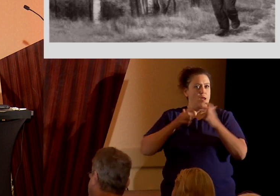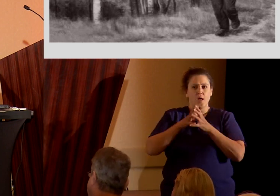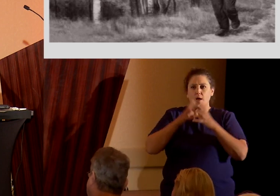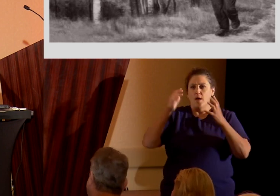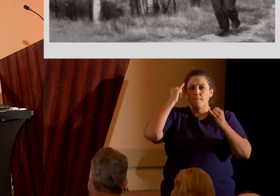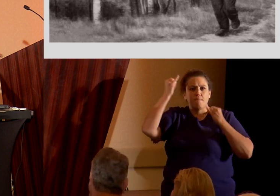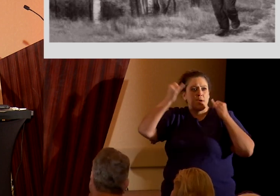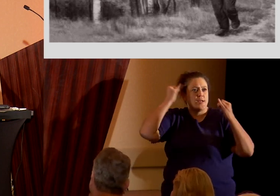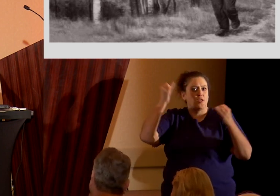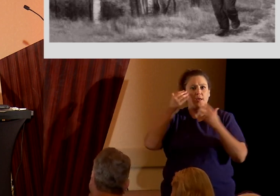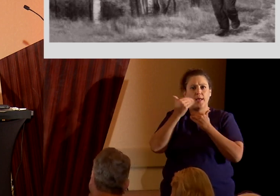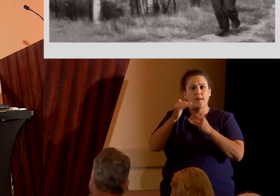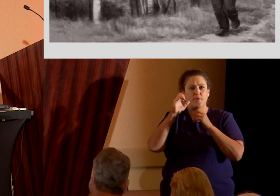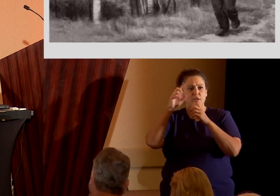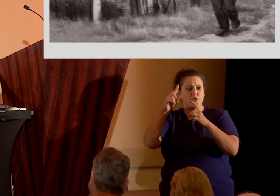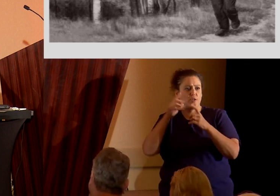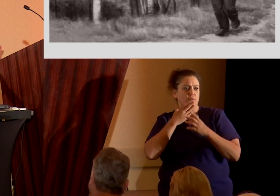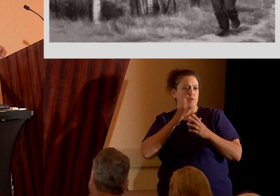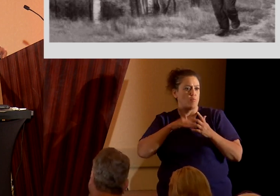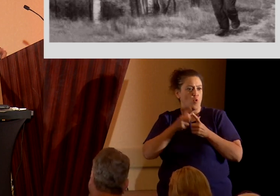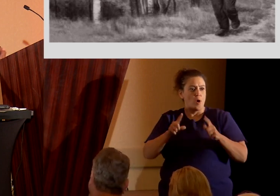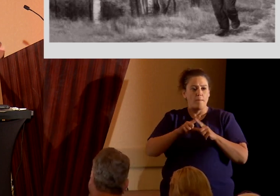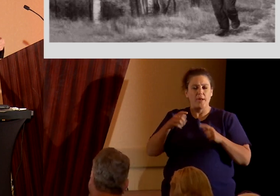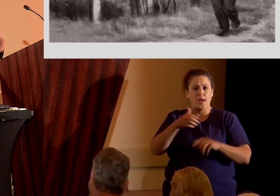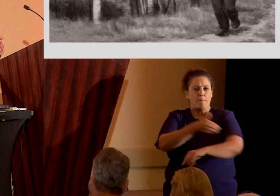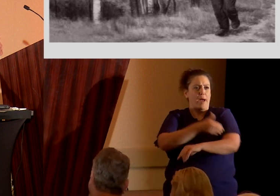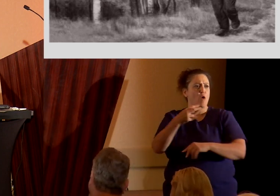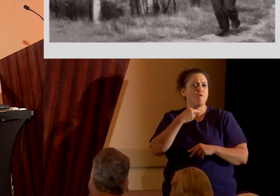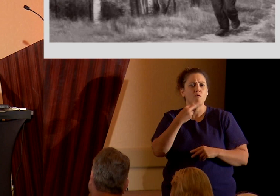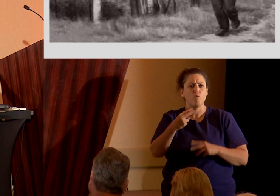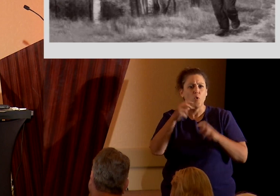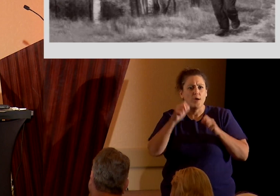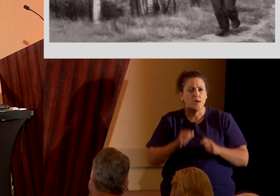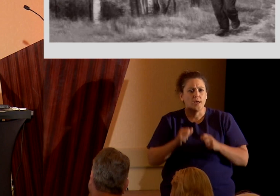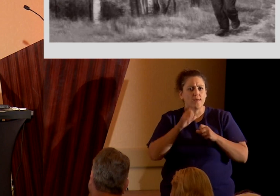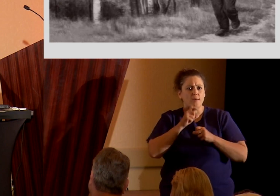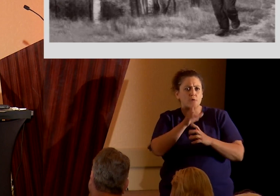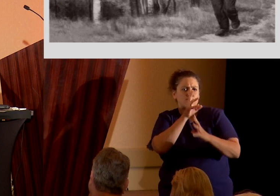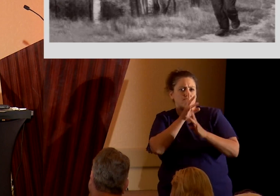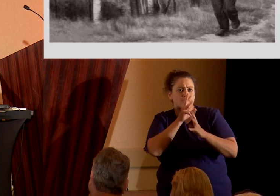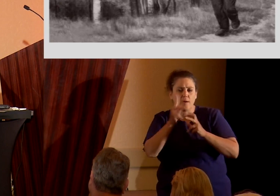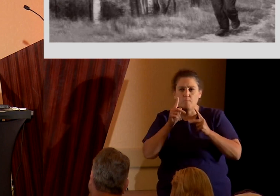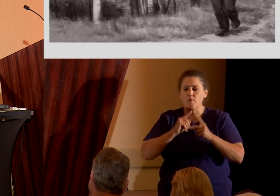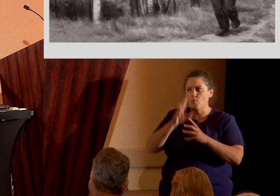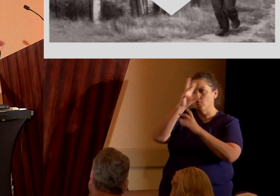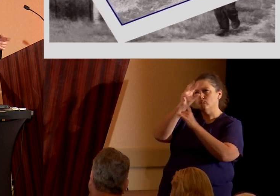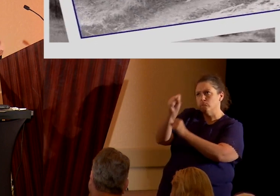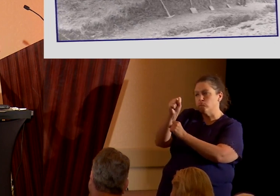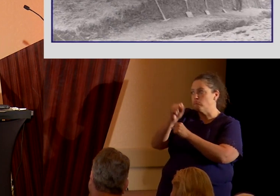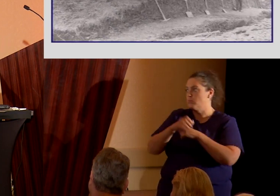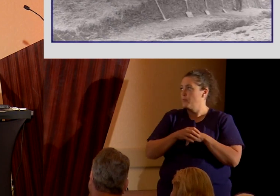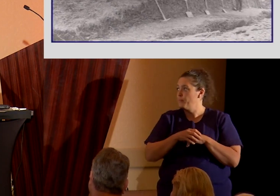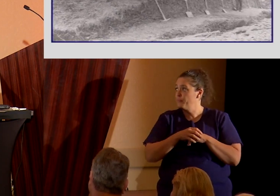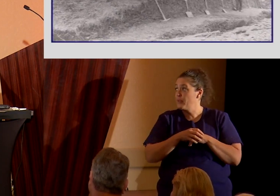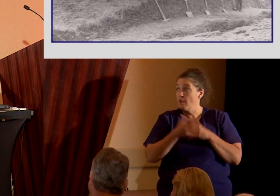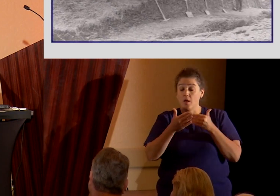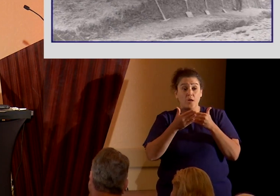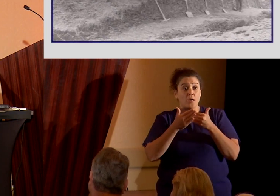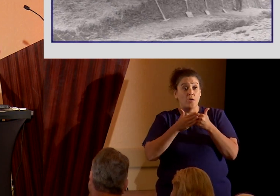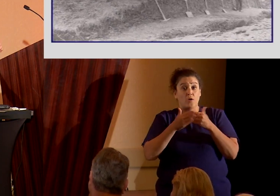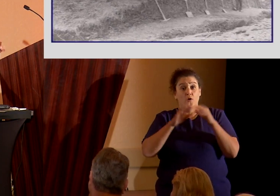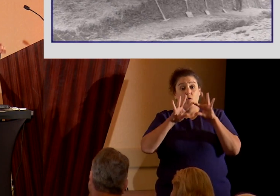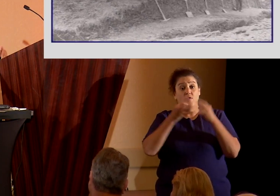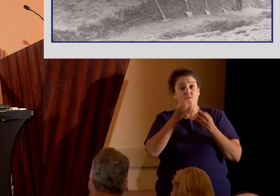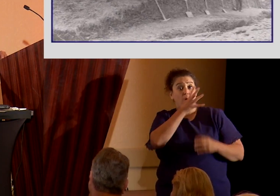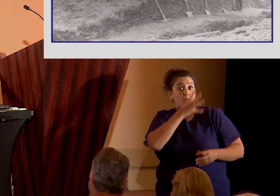education and poor grammar, he had a powerful voice, and he could transfix listeners with his convictions. Nearby the family farm